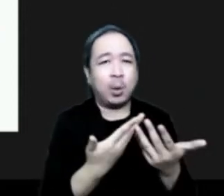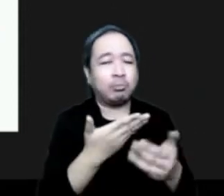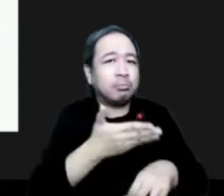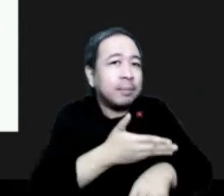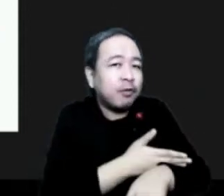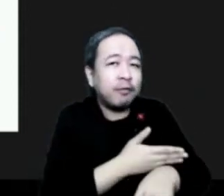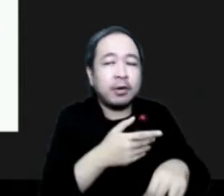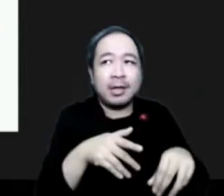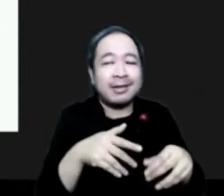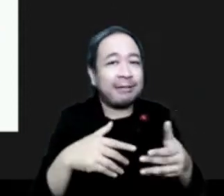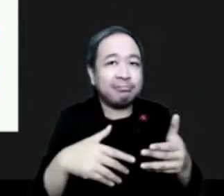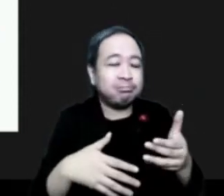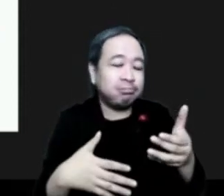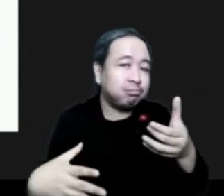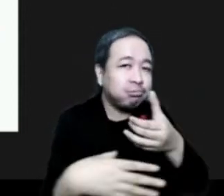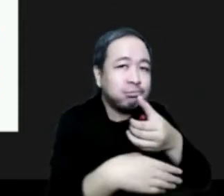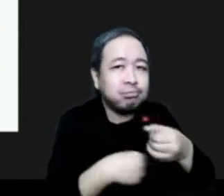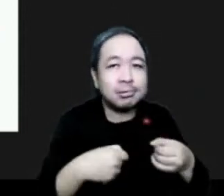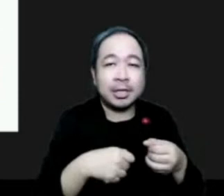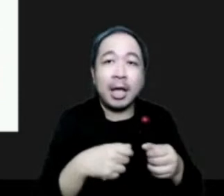across the continent.